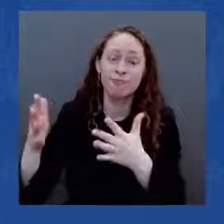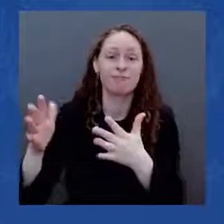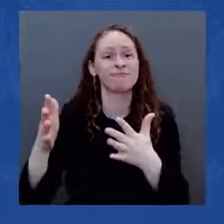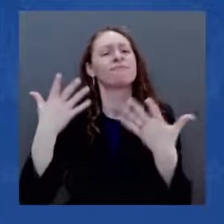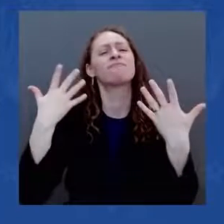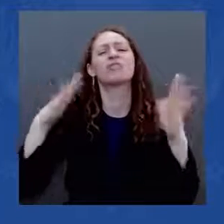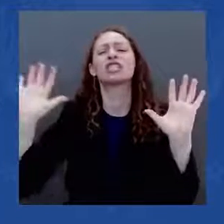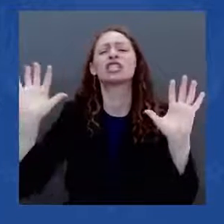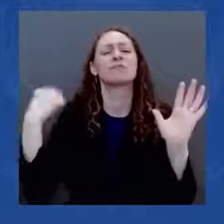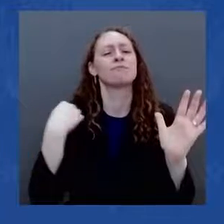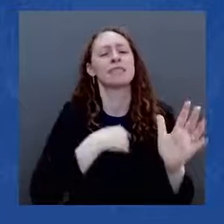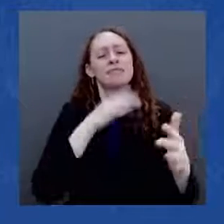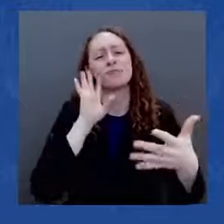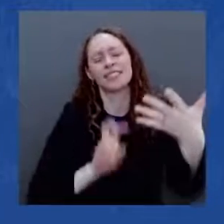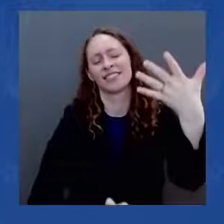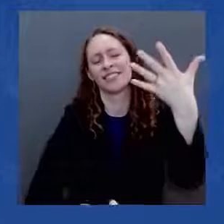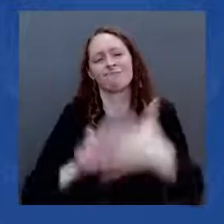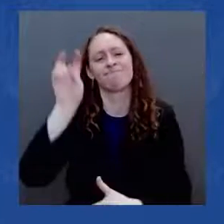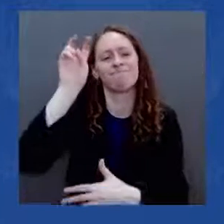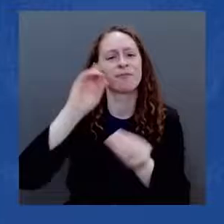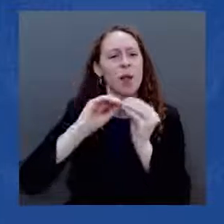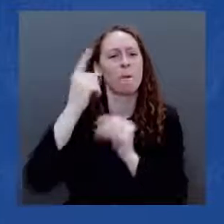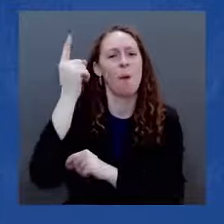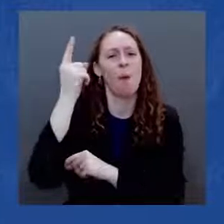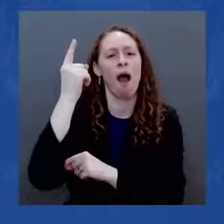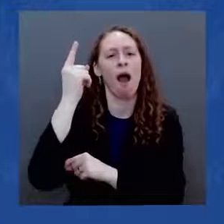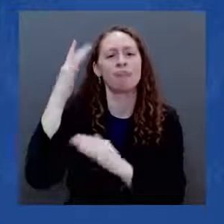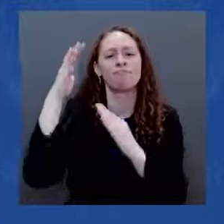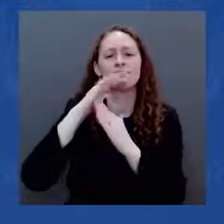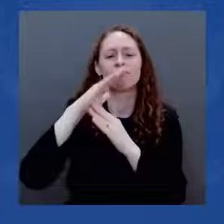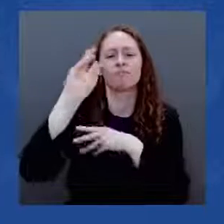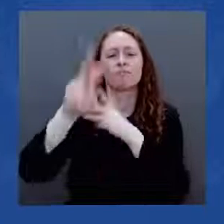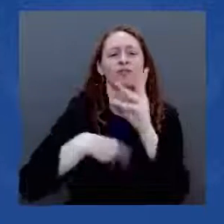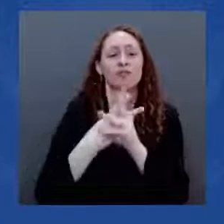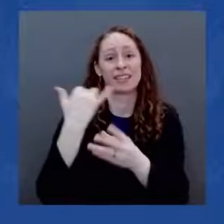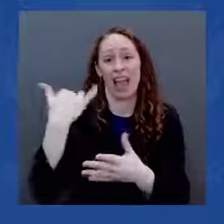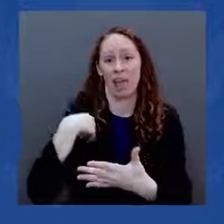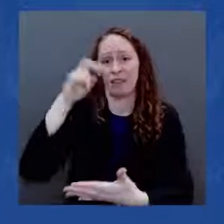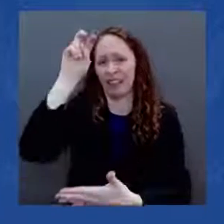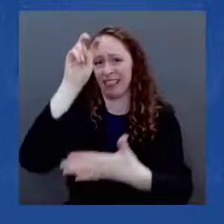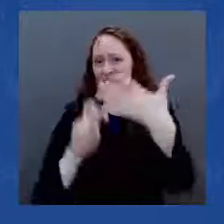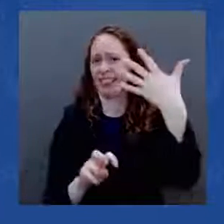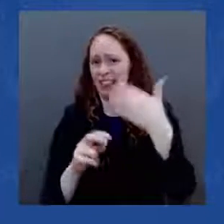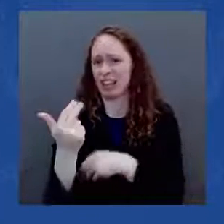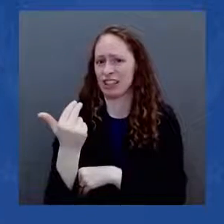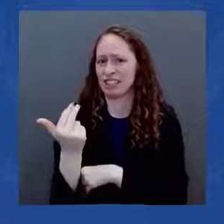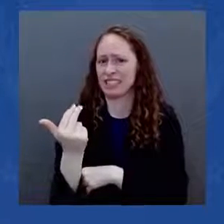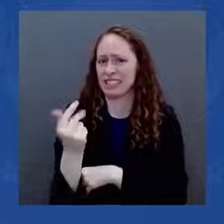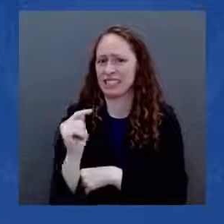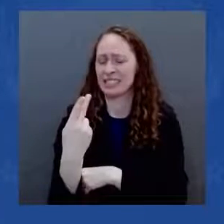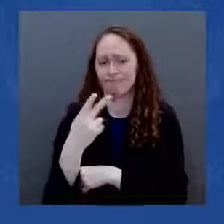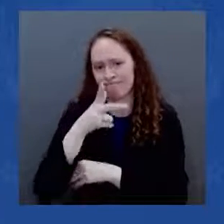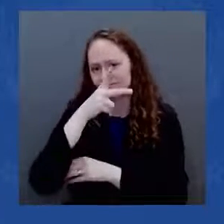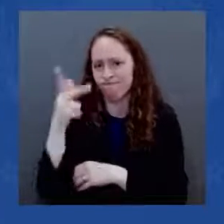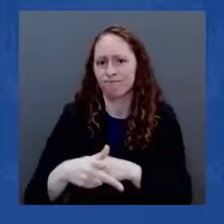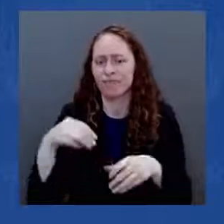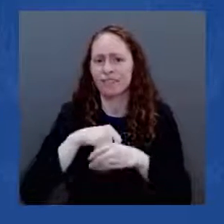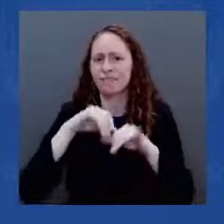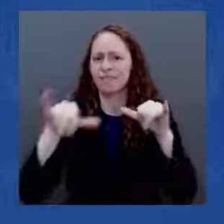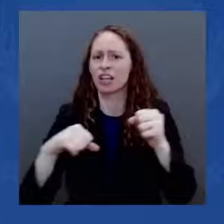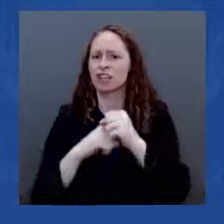the quality of our infrastructure. And that's going to mean more jobs, good-paying jobs, safer communities,